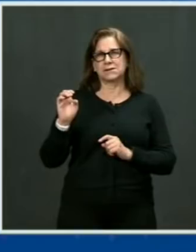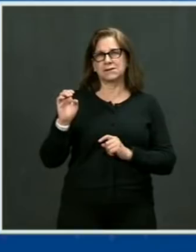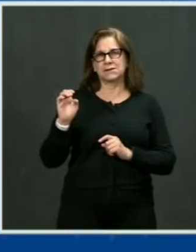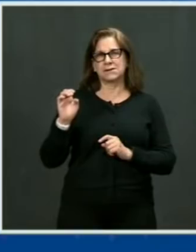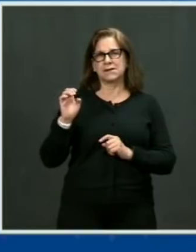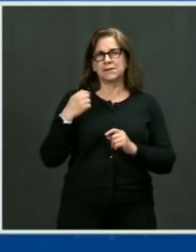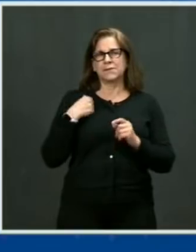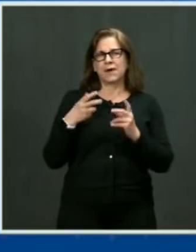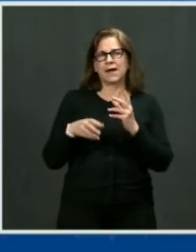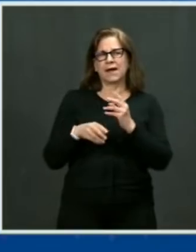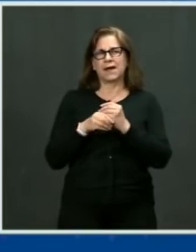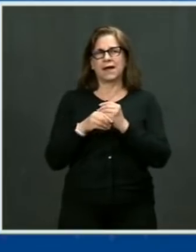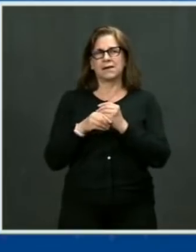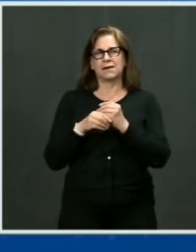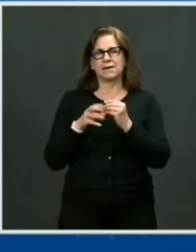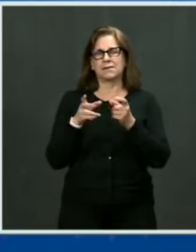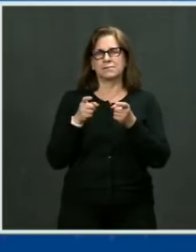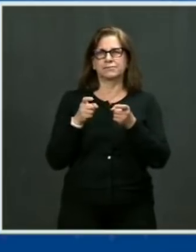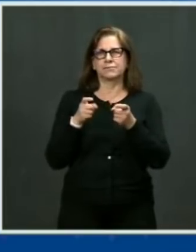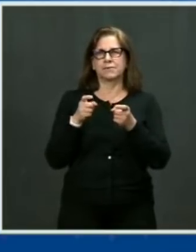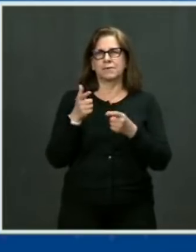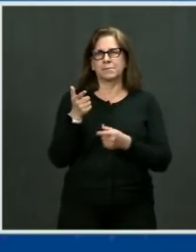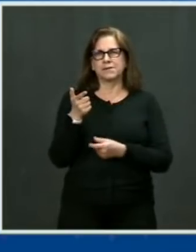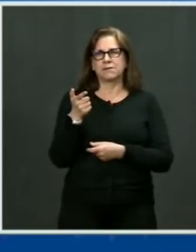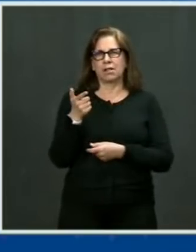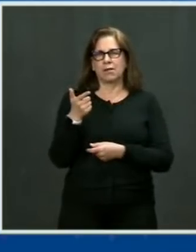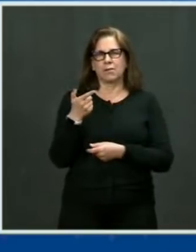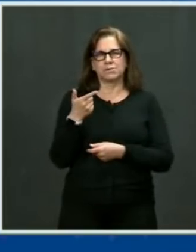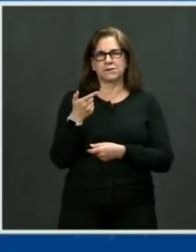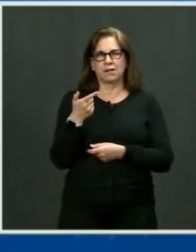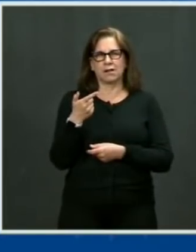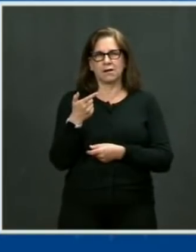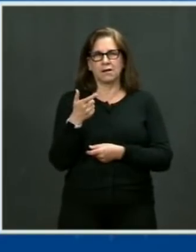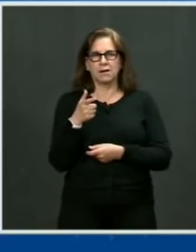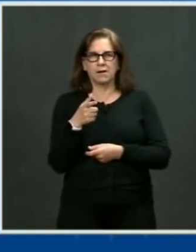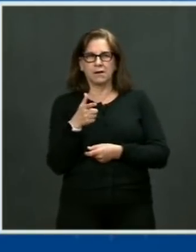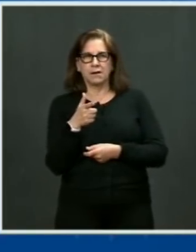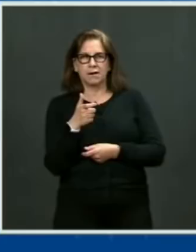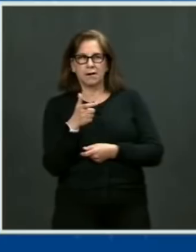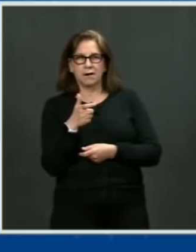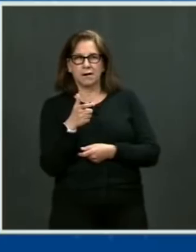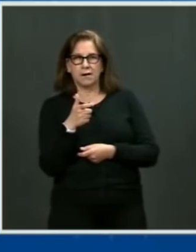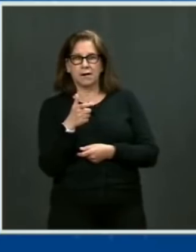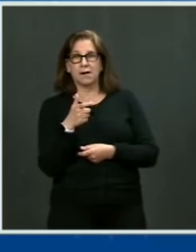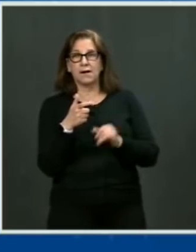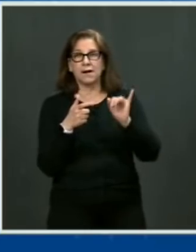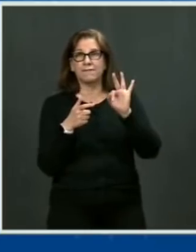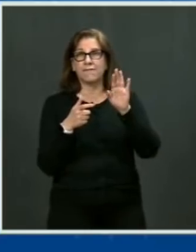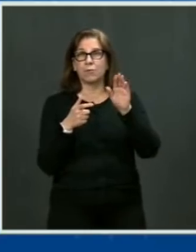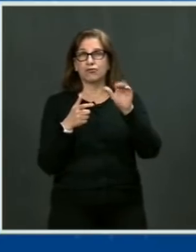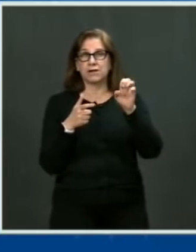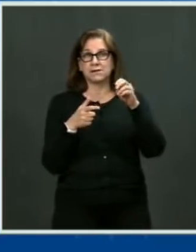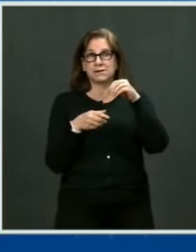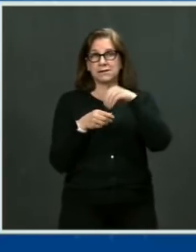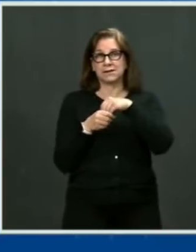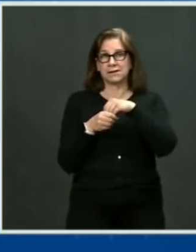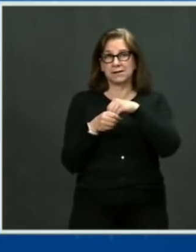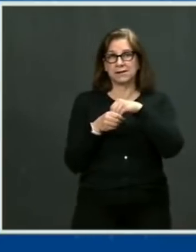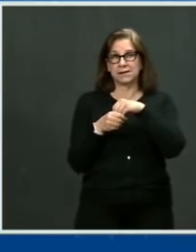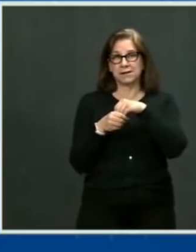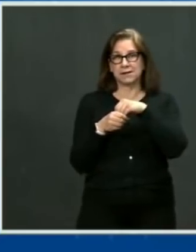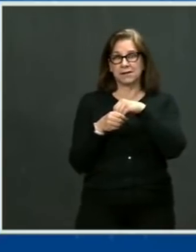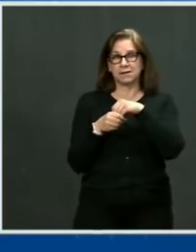and a pencil essentially makes that pistol a hell of lot more accurate and a mini rifle. As a result, it's more lethal,